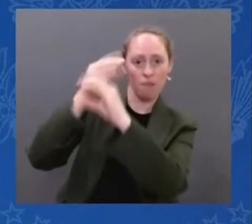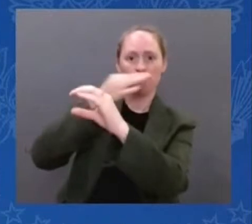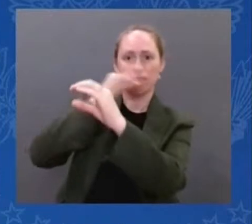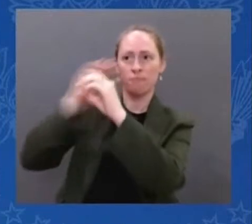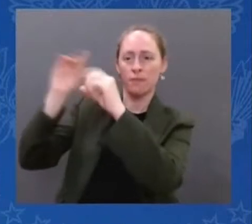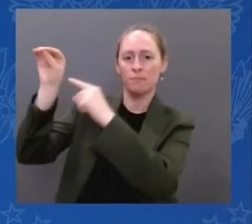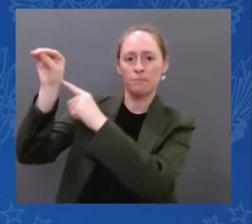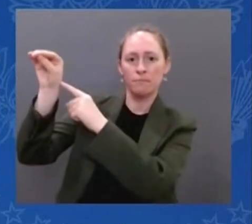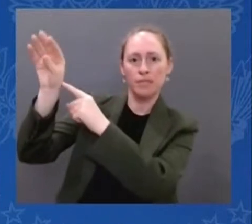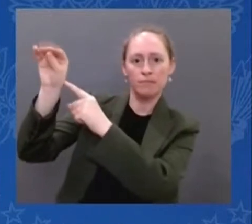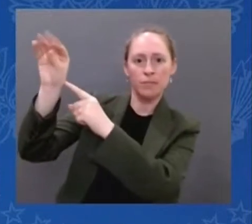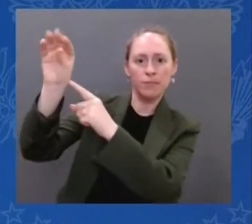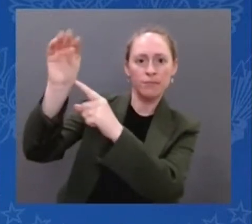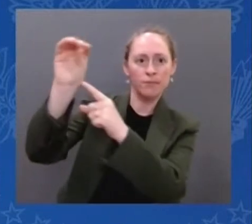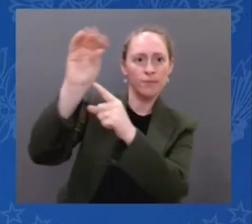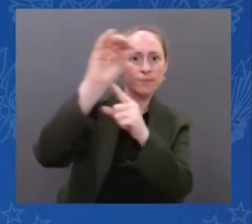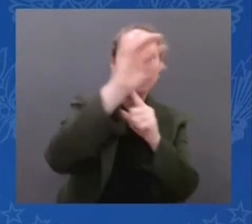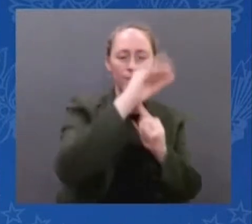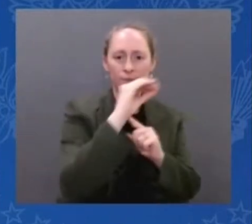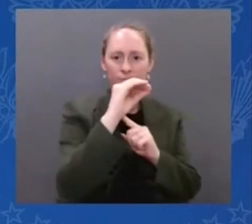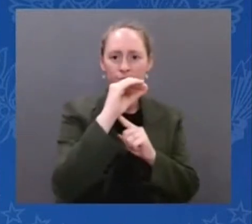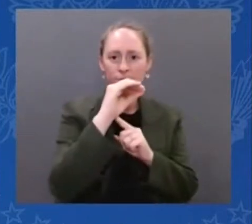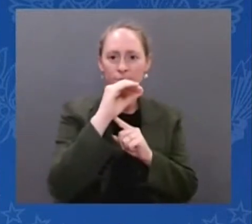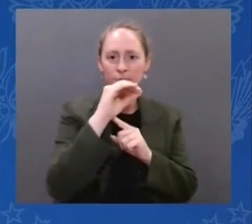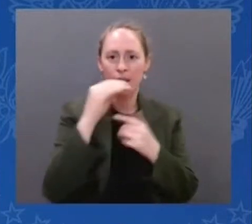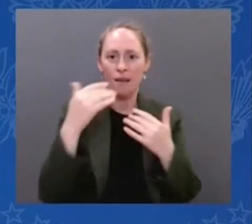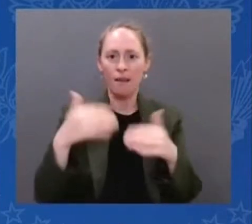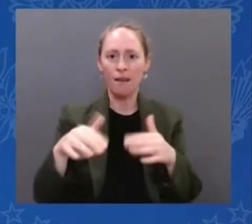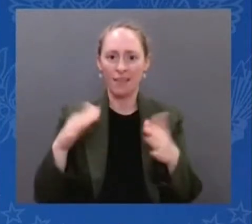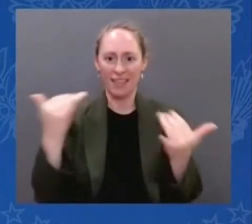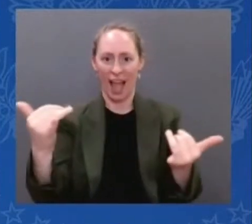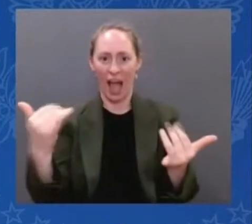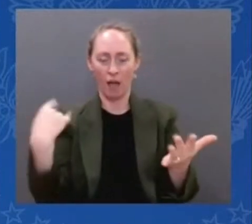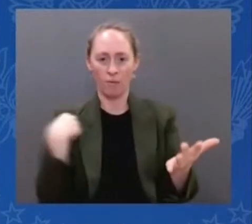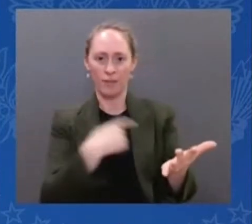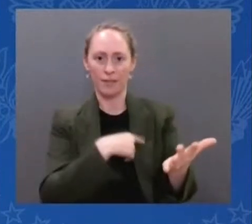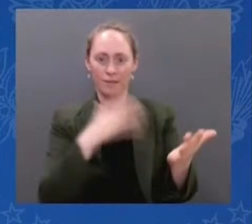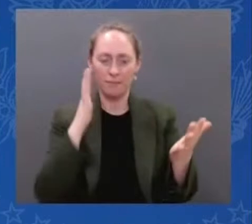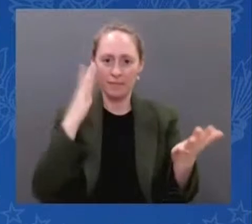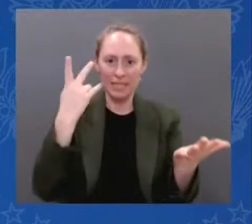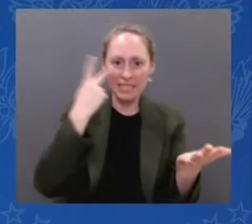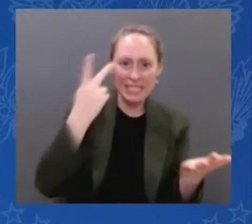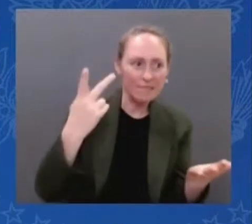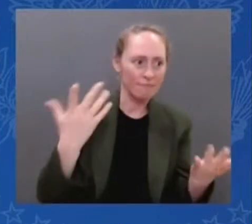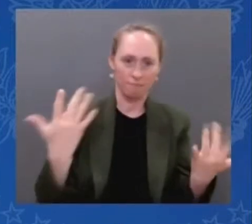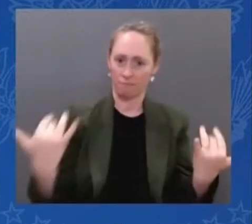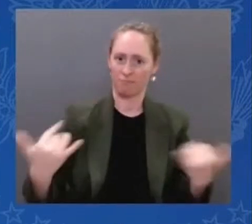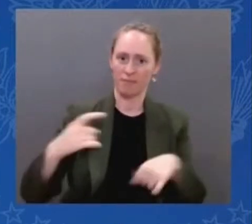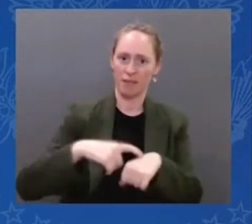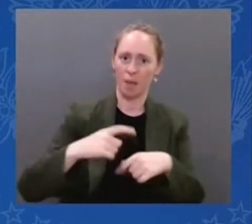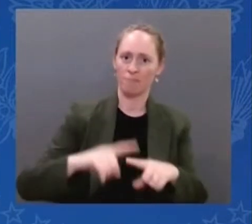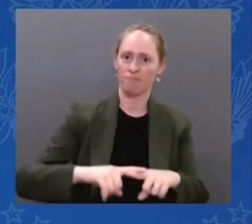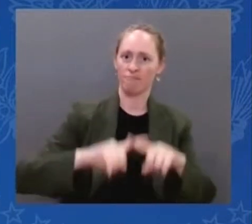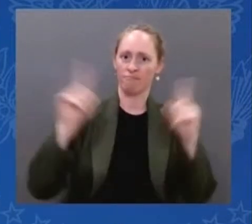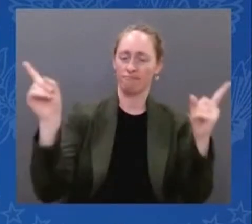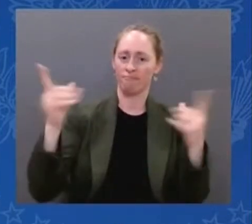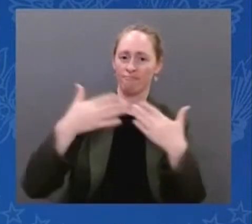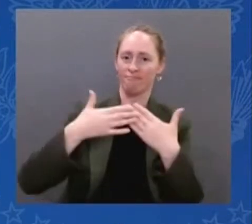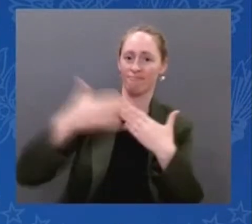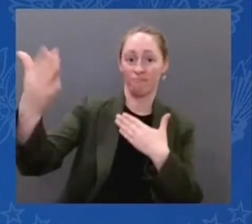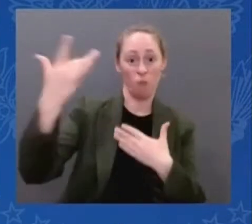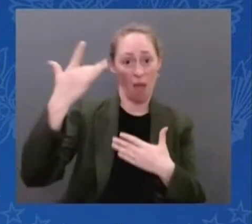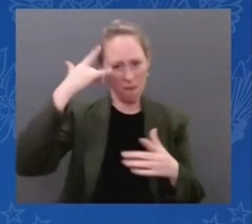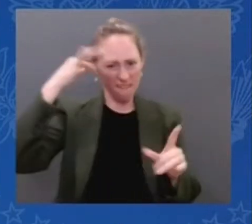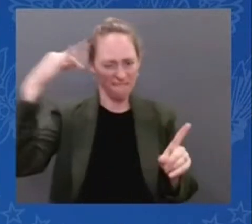scientific discovery. Building on the legacy of Hubble, the James Webb Space Telescope allows us